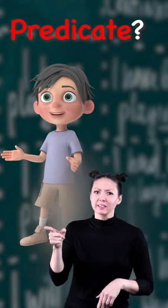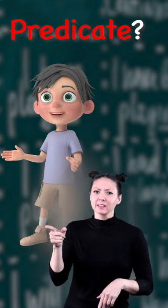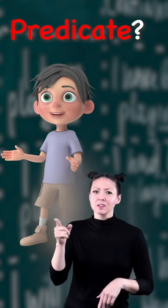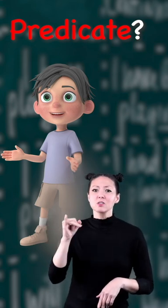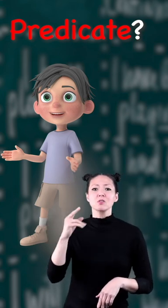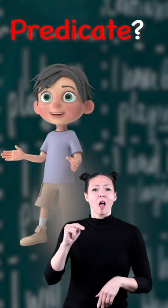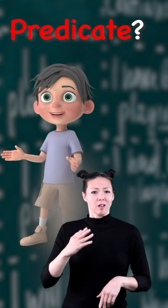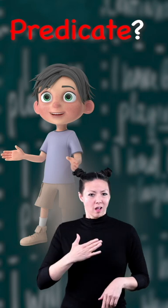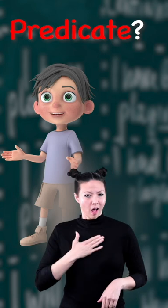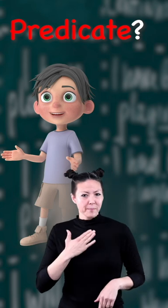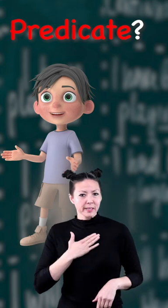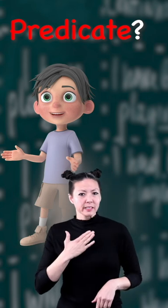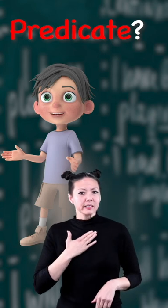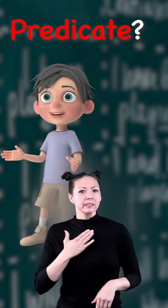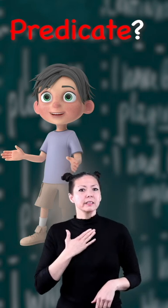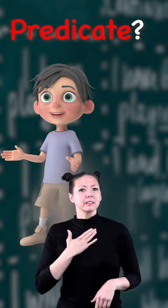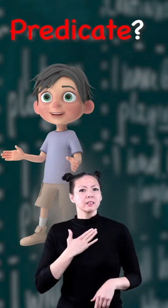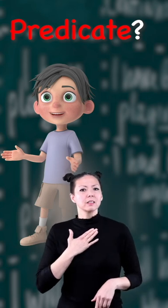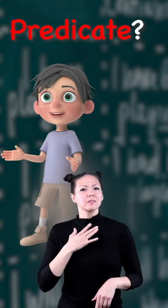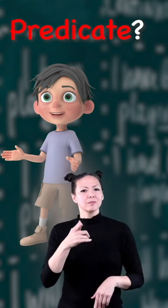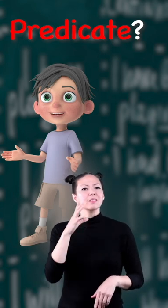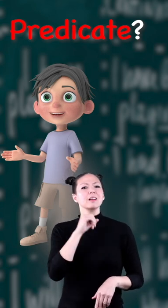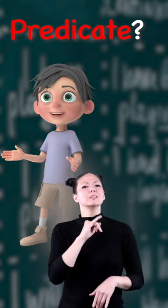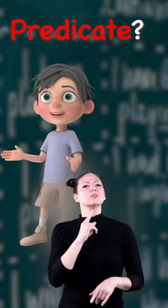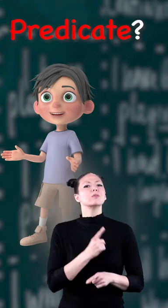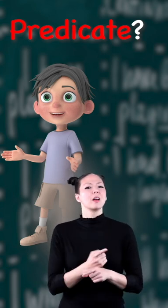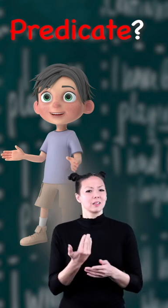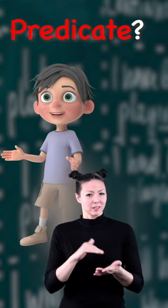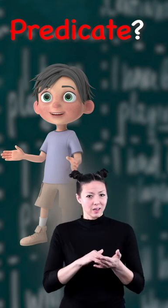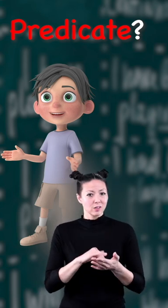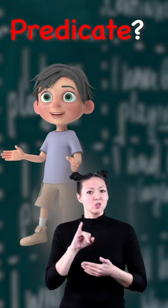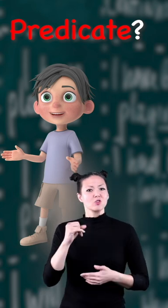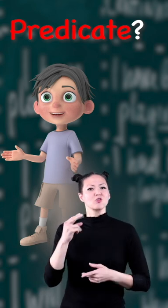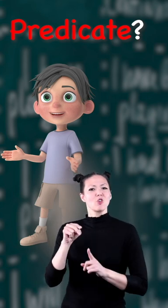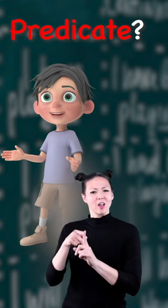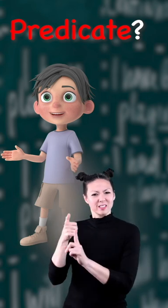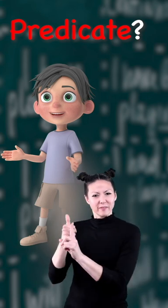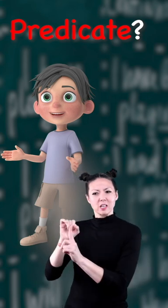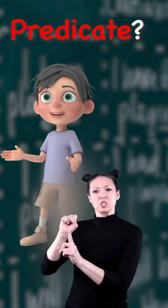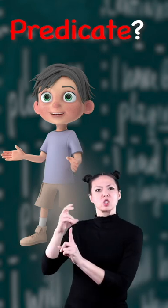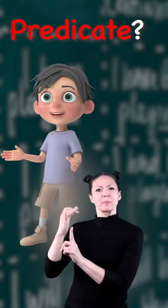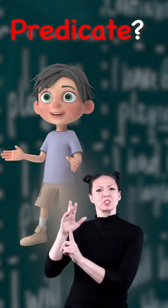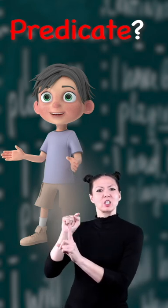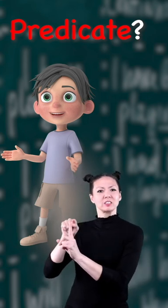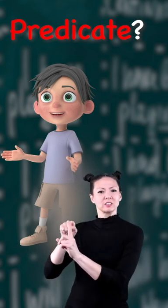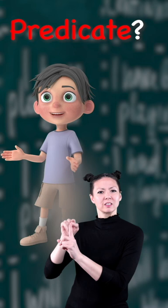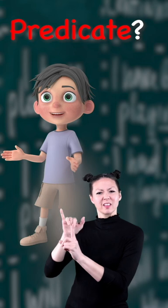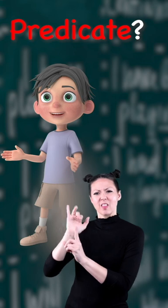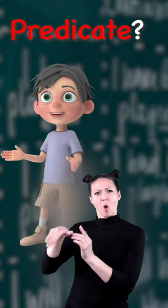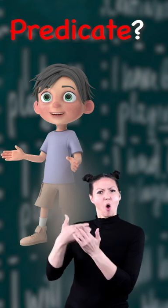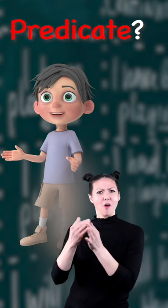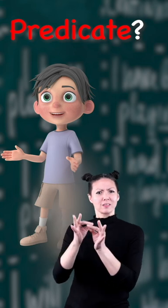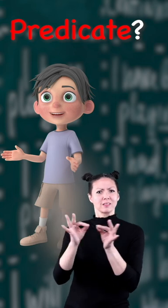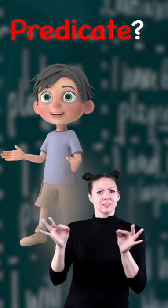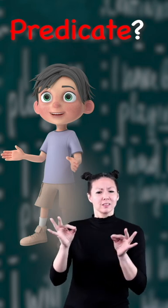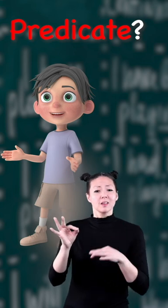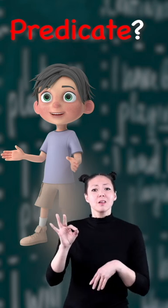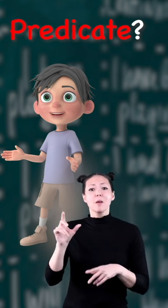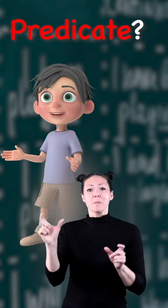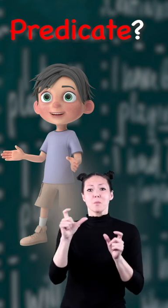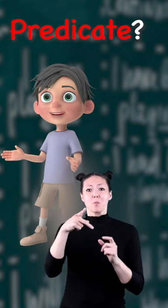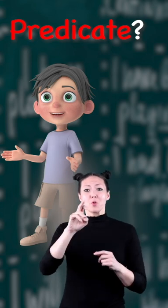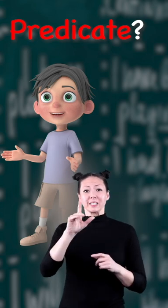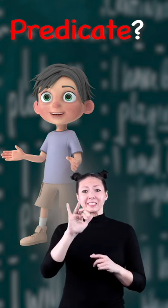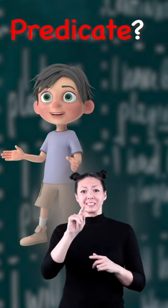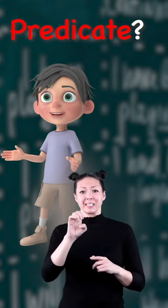john is happy you guessed it right again john is the subject in all those sentences and the